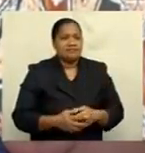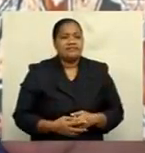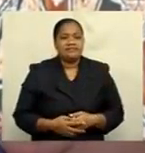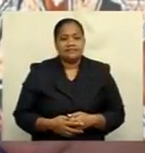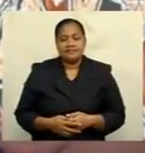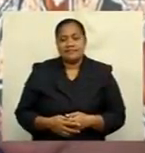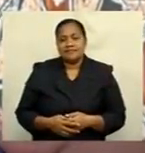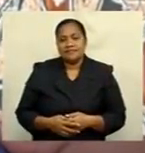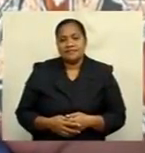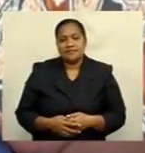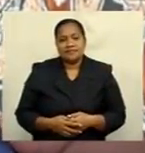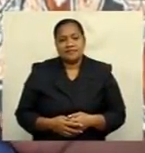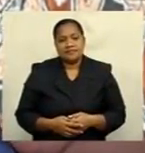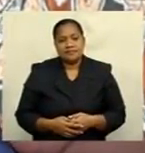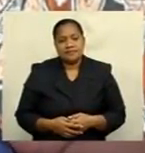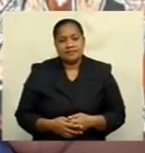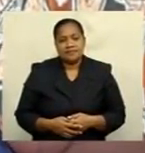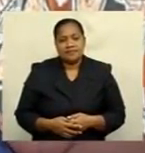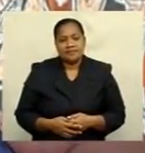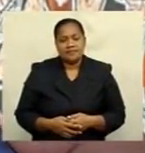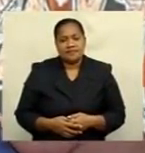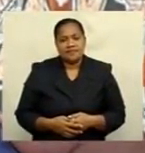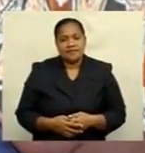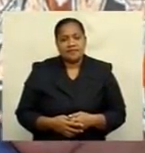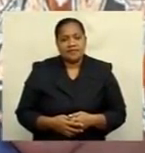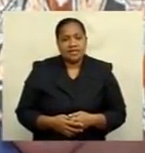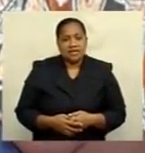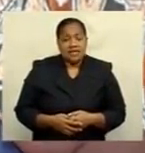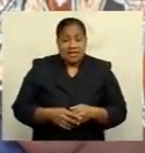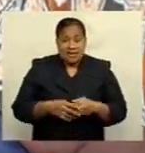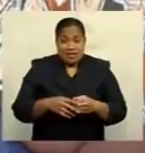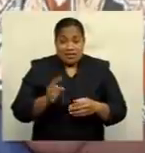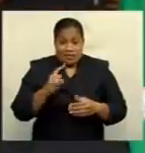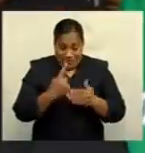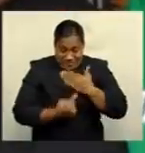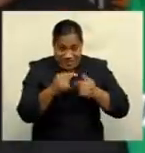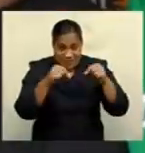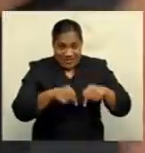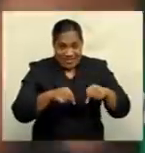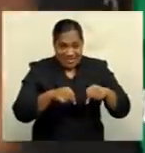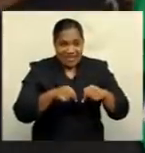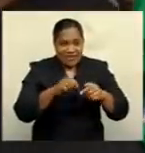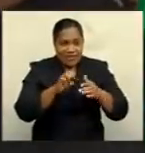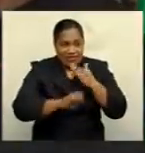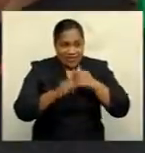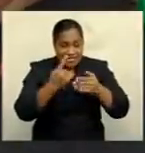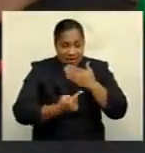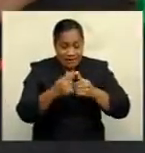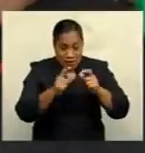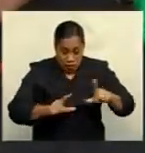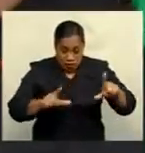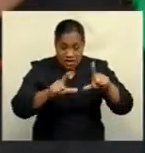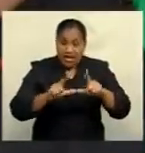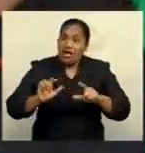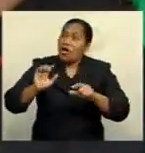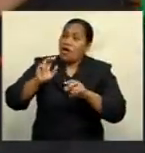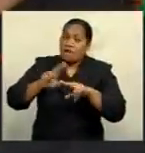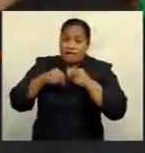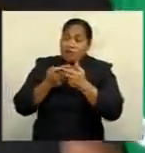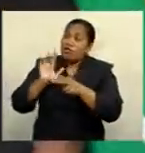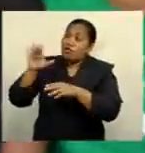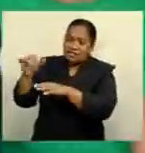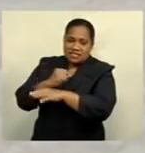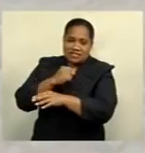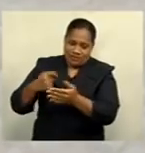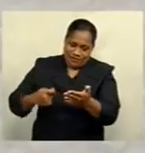for the functions that are held locally. One of her staff, an 18-year-old student from Nathambua